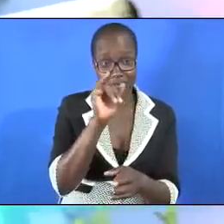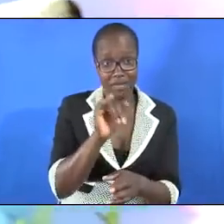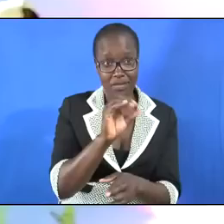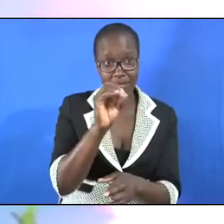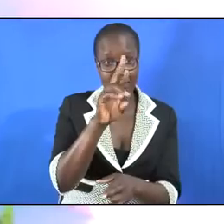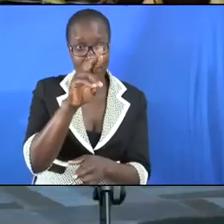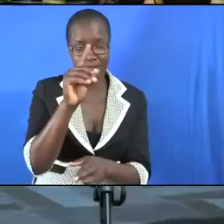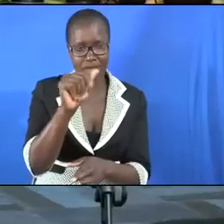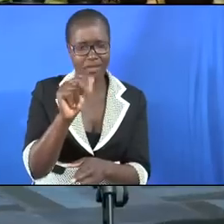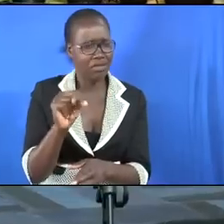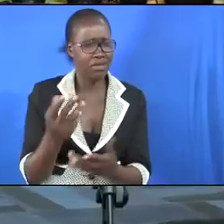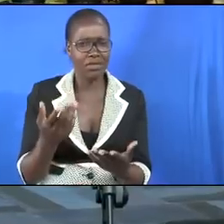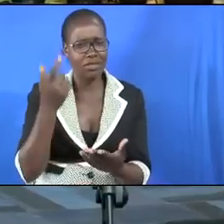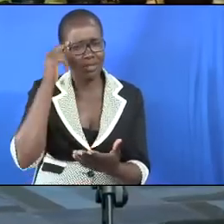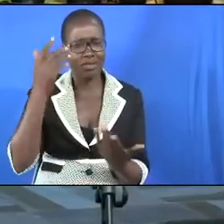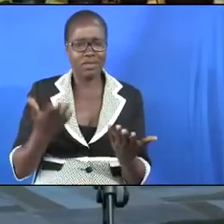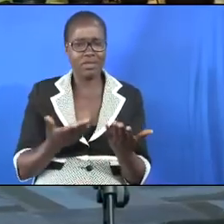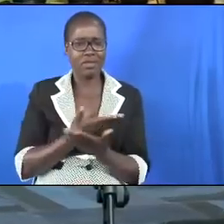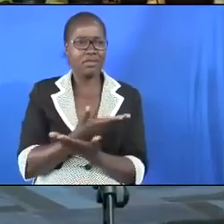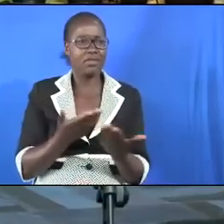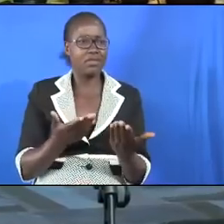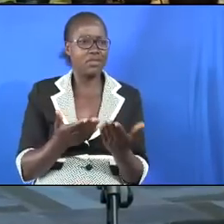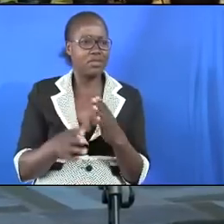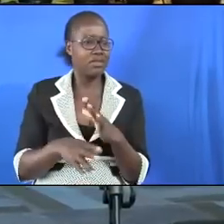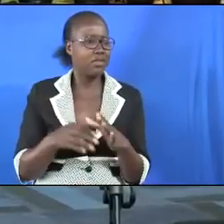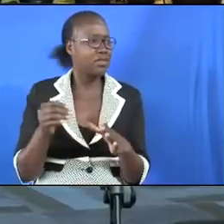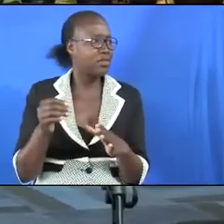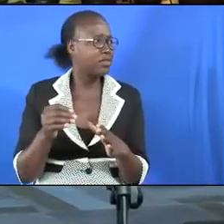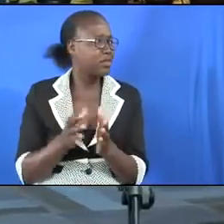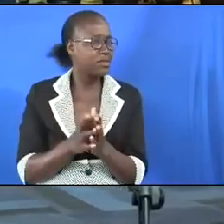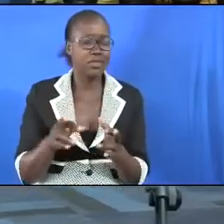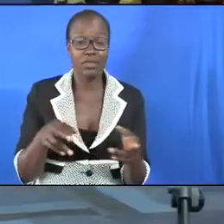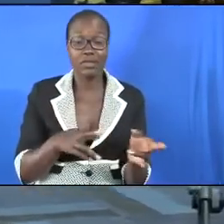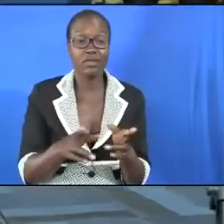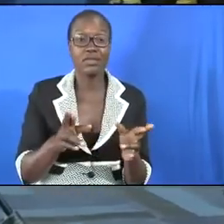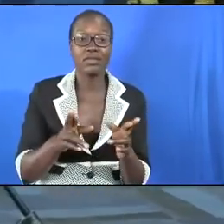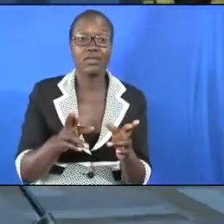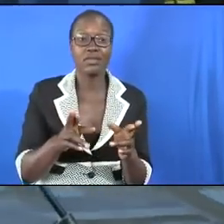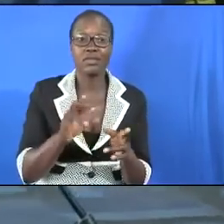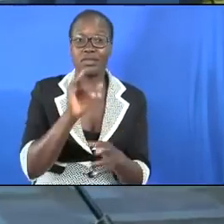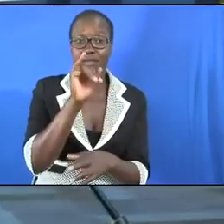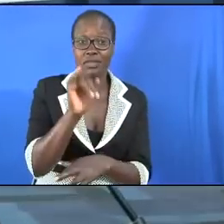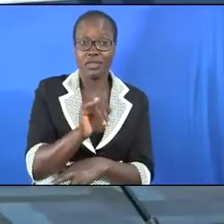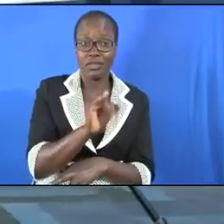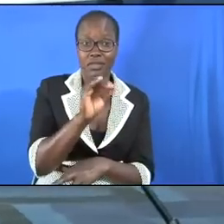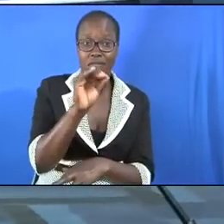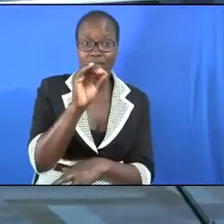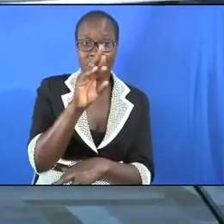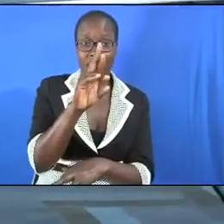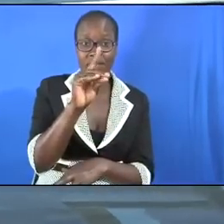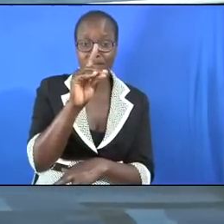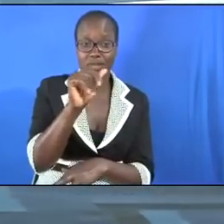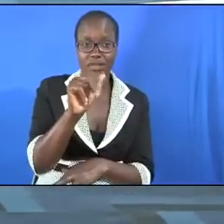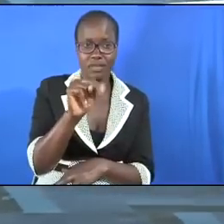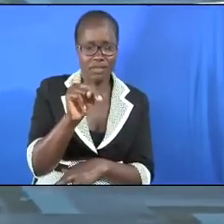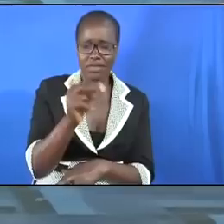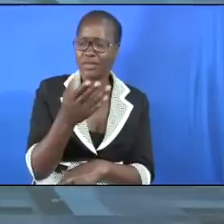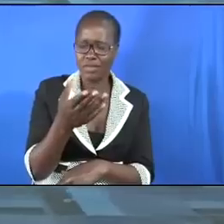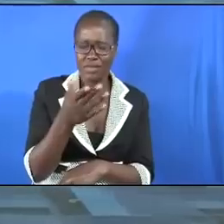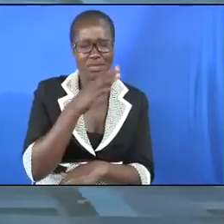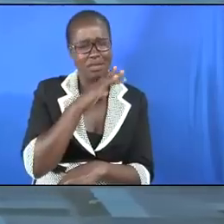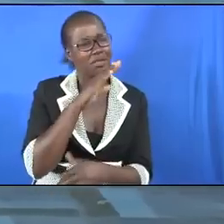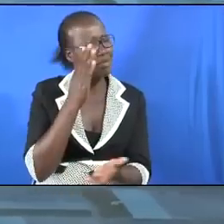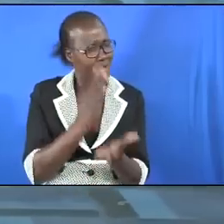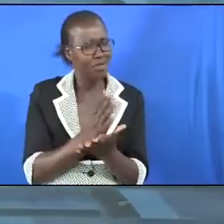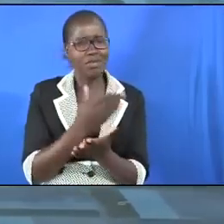to detract them from biting me indeed I confirmed that river Jordan is dirty Neiman was speaking the truth